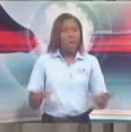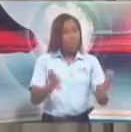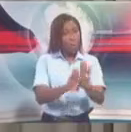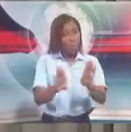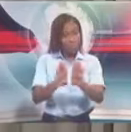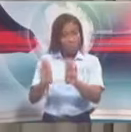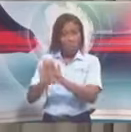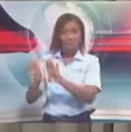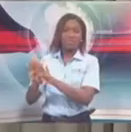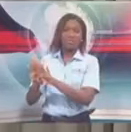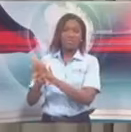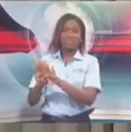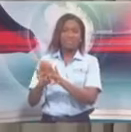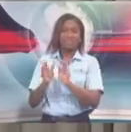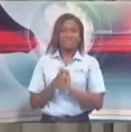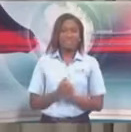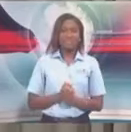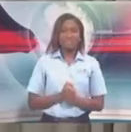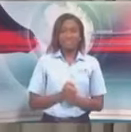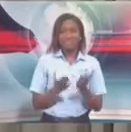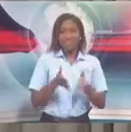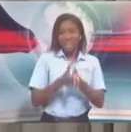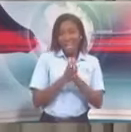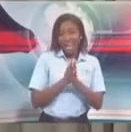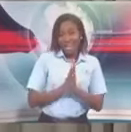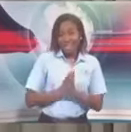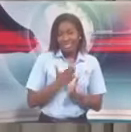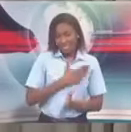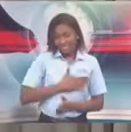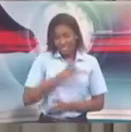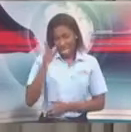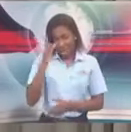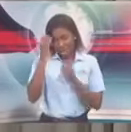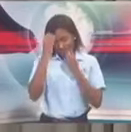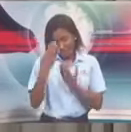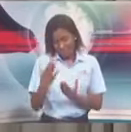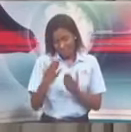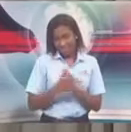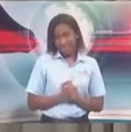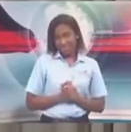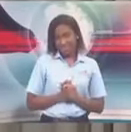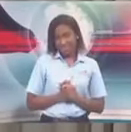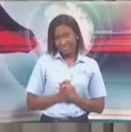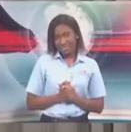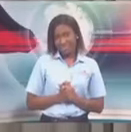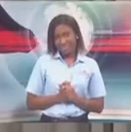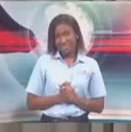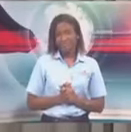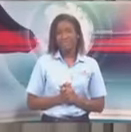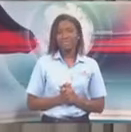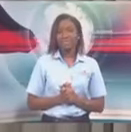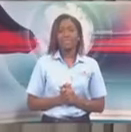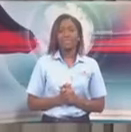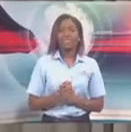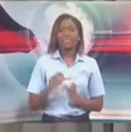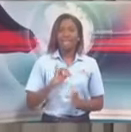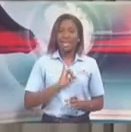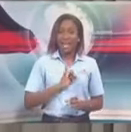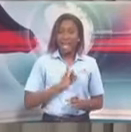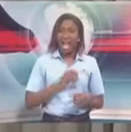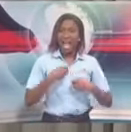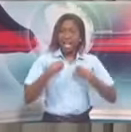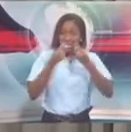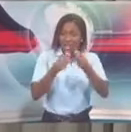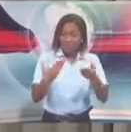during this phase, and we ask people to continue to adhere with it. All I'm doing is highlighting the new measures. Everything